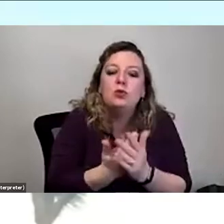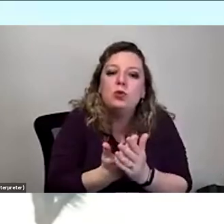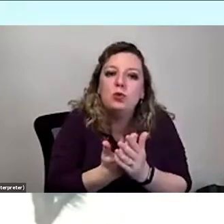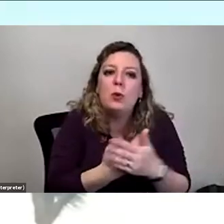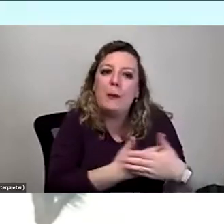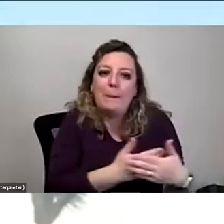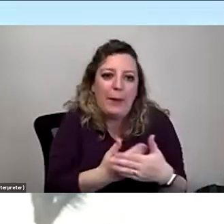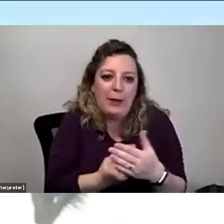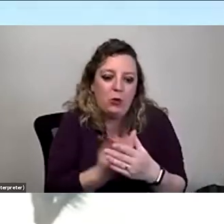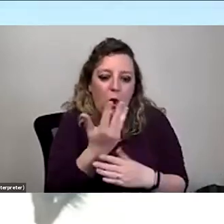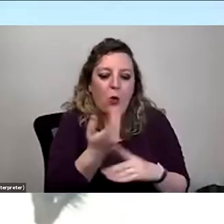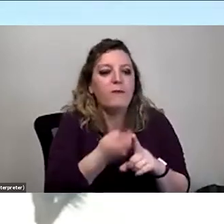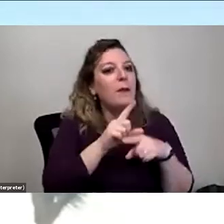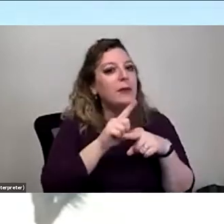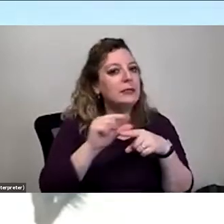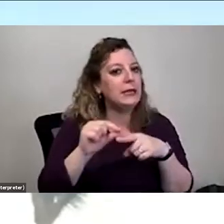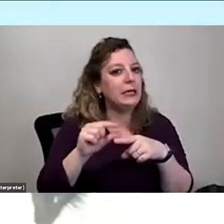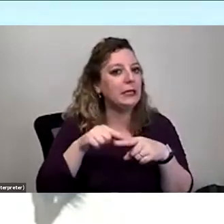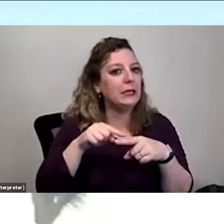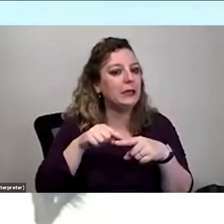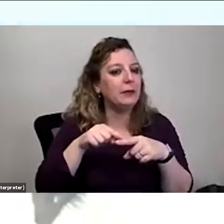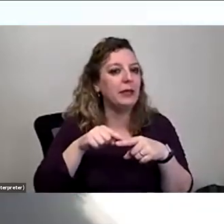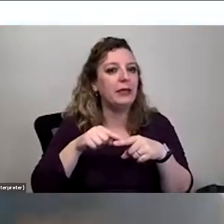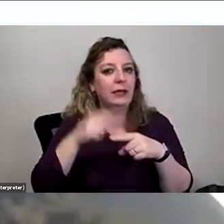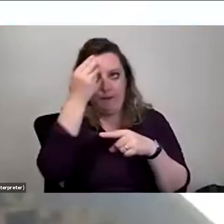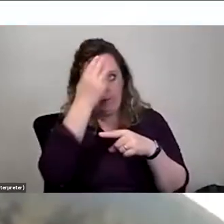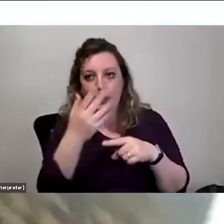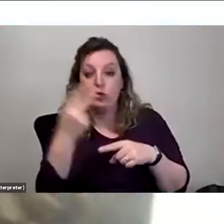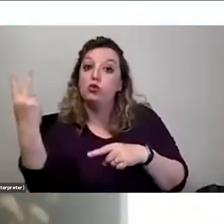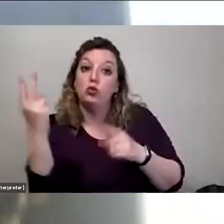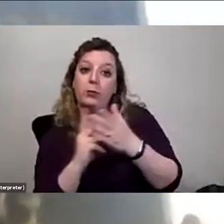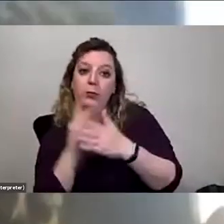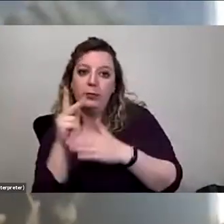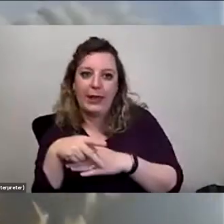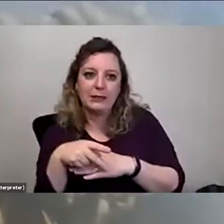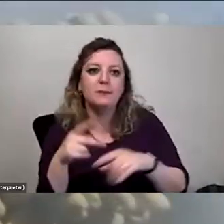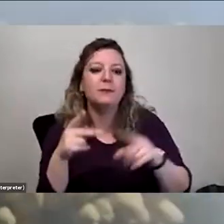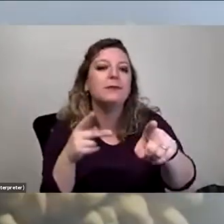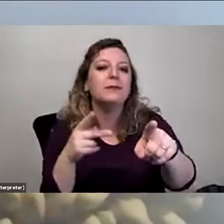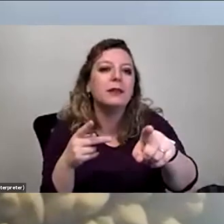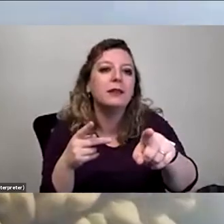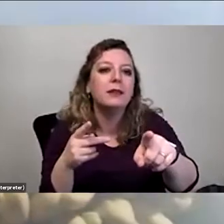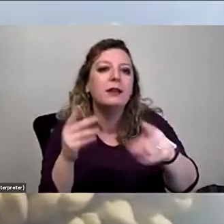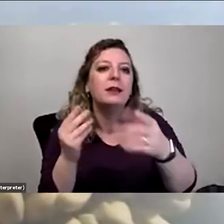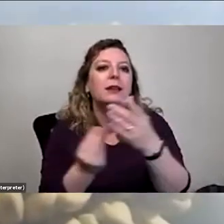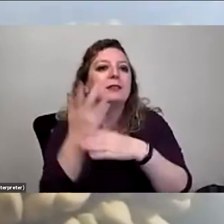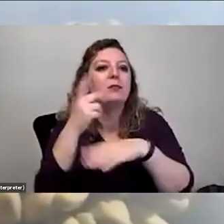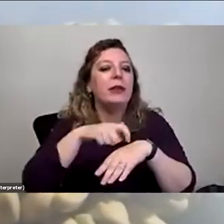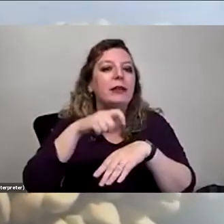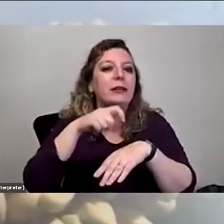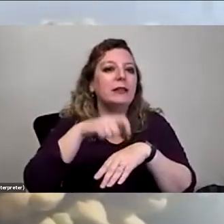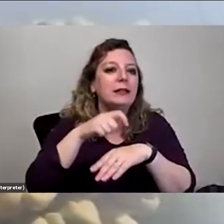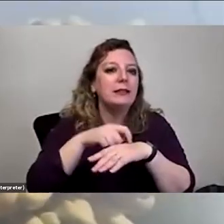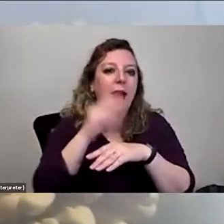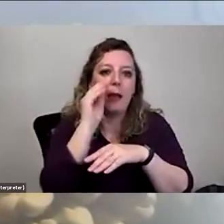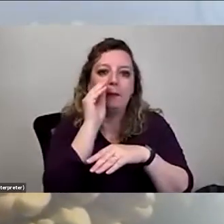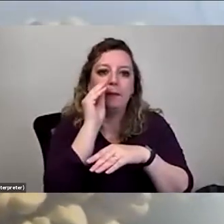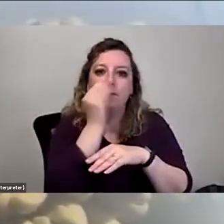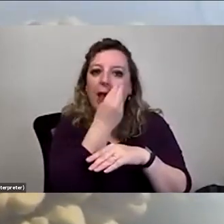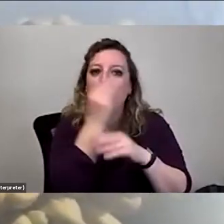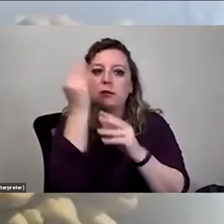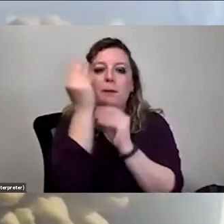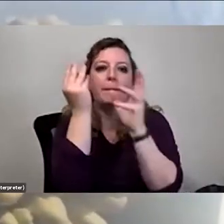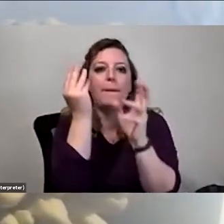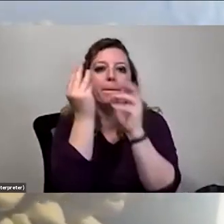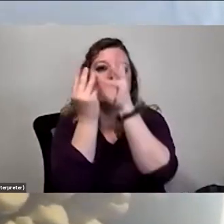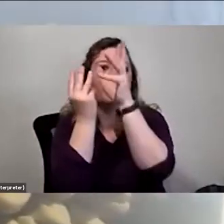a seed, it means that there's information from two plants, right? Uh, it's springtime. The Josh trees are flowering now. This is what their flowers look like. A